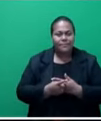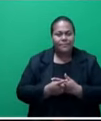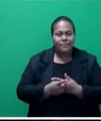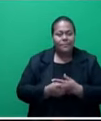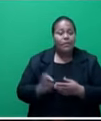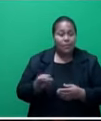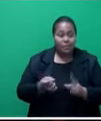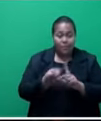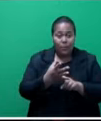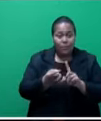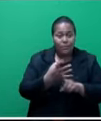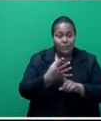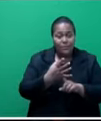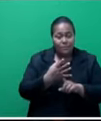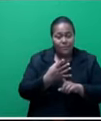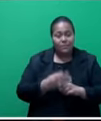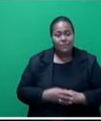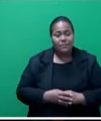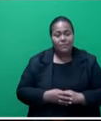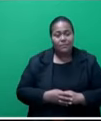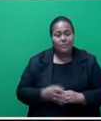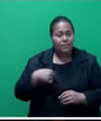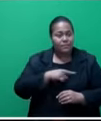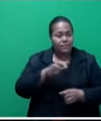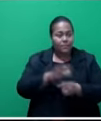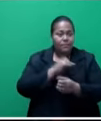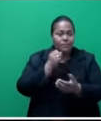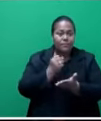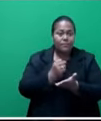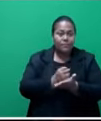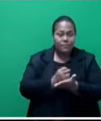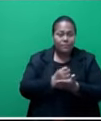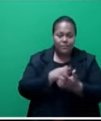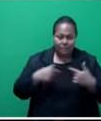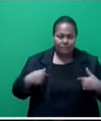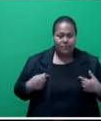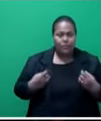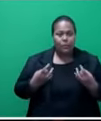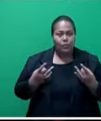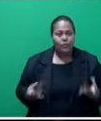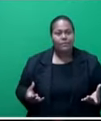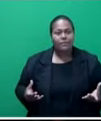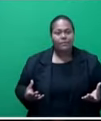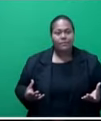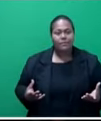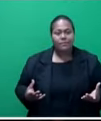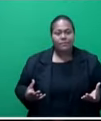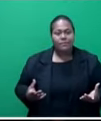it is important for us to ensure that we are ready, you know, our